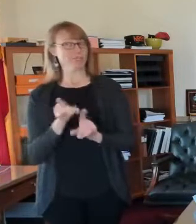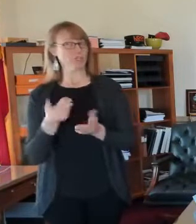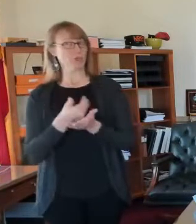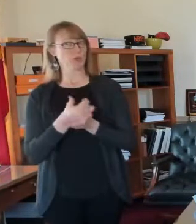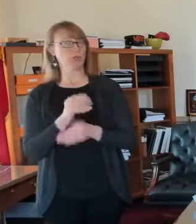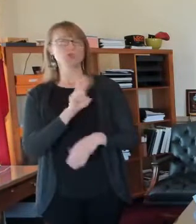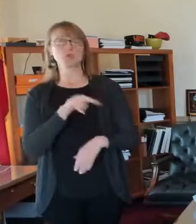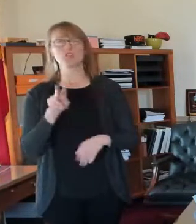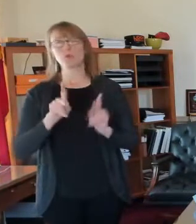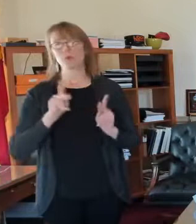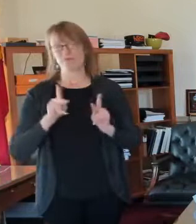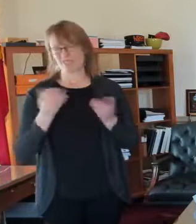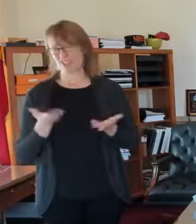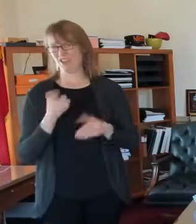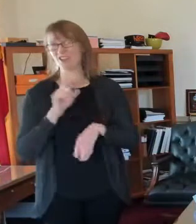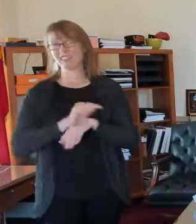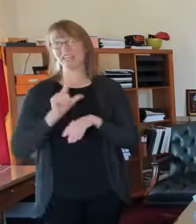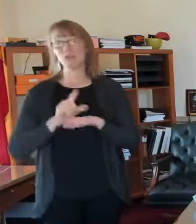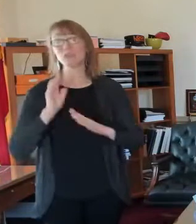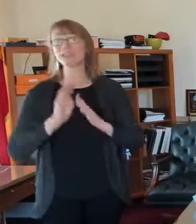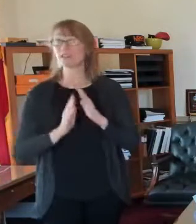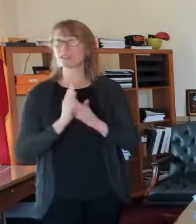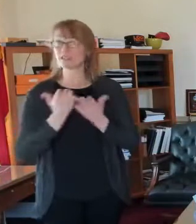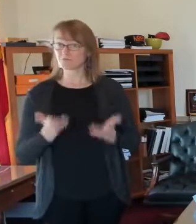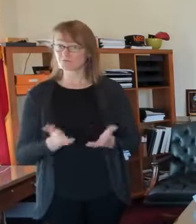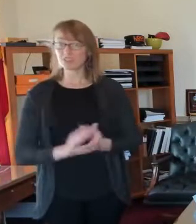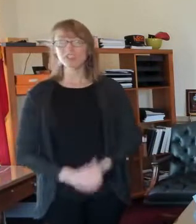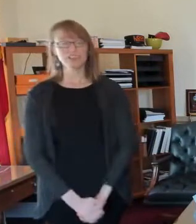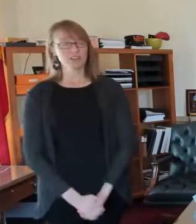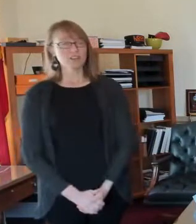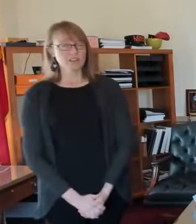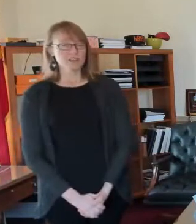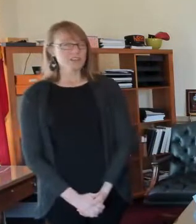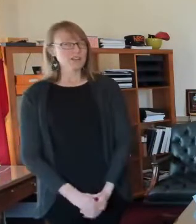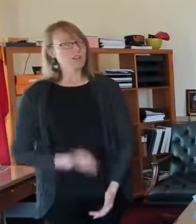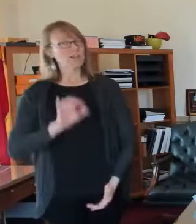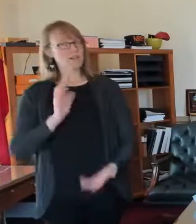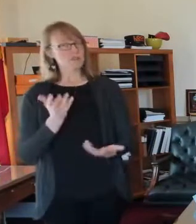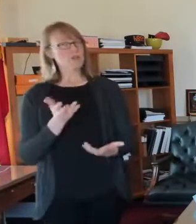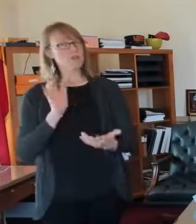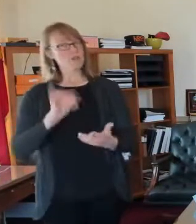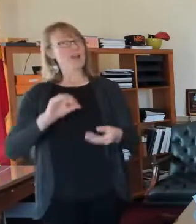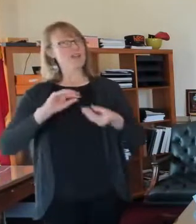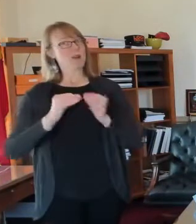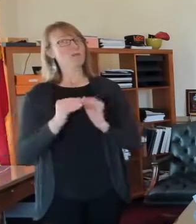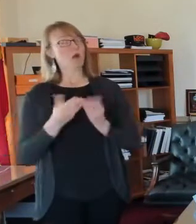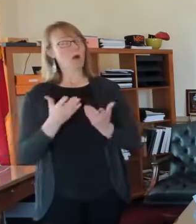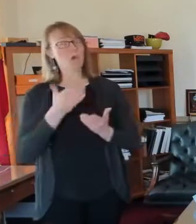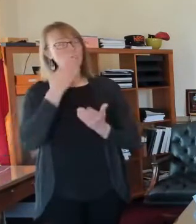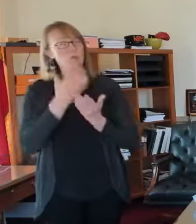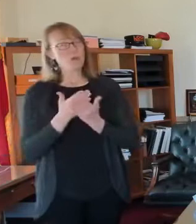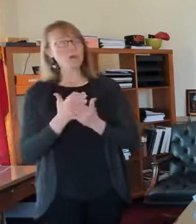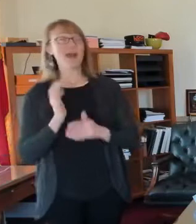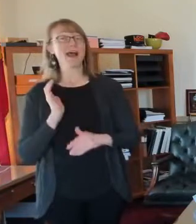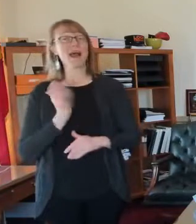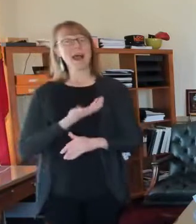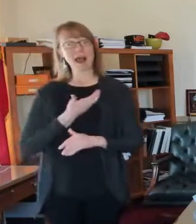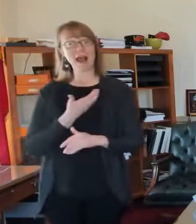St. Louis. Um, so, so that's good. And that, that gives us a rate per 100